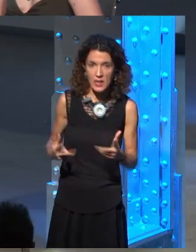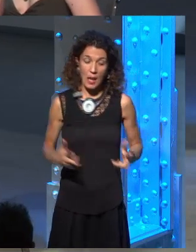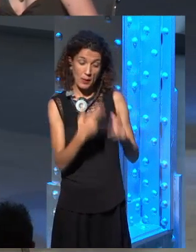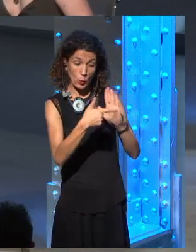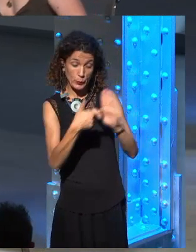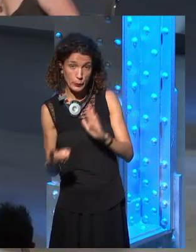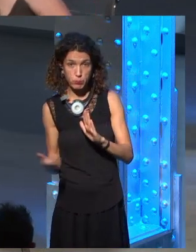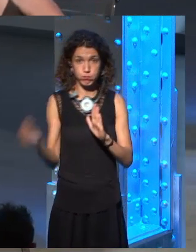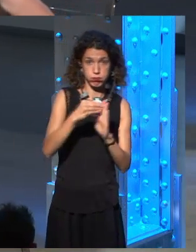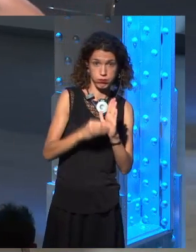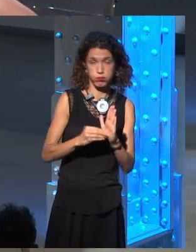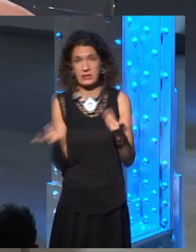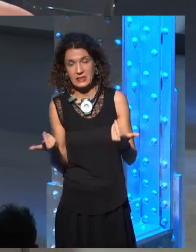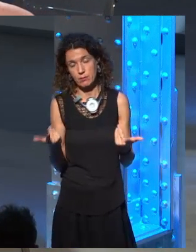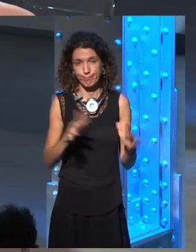head where it was.